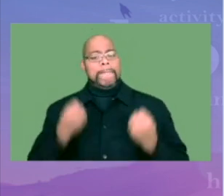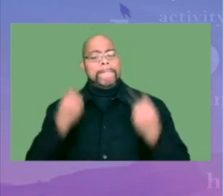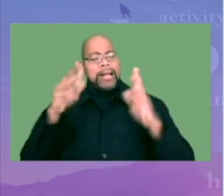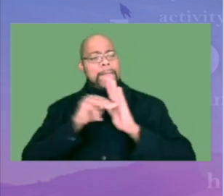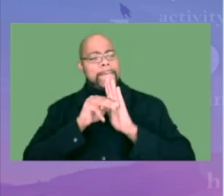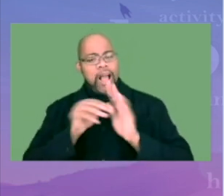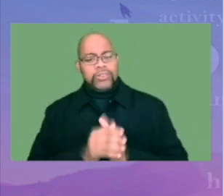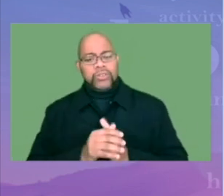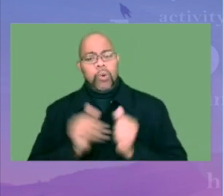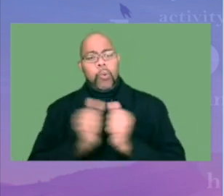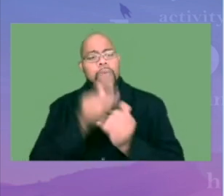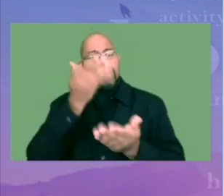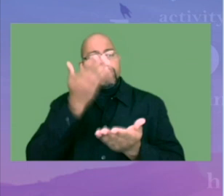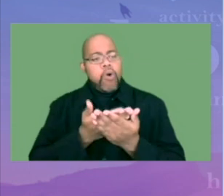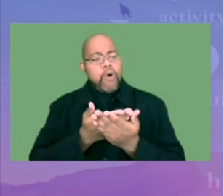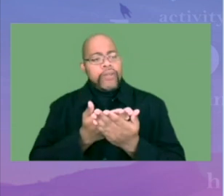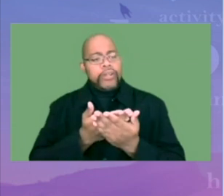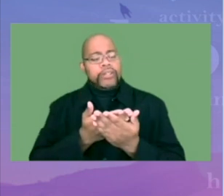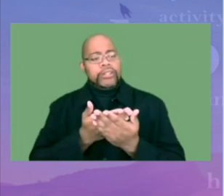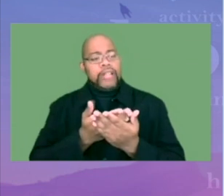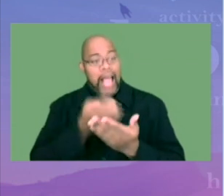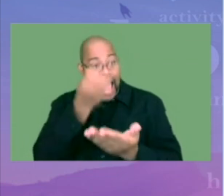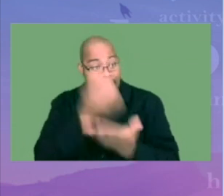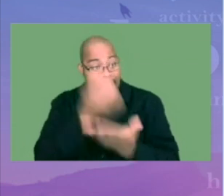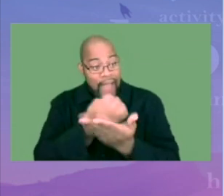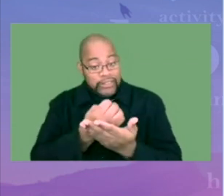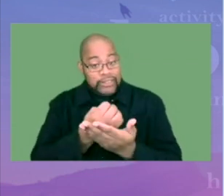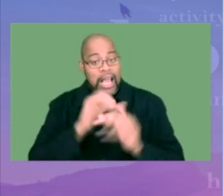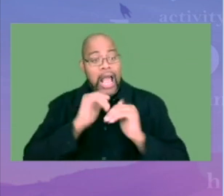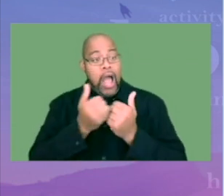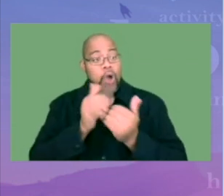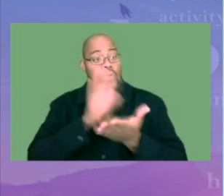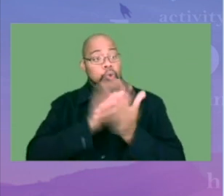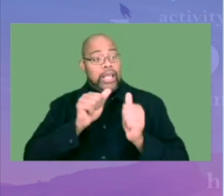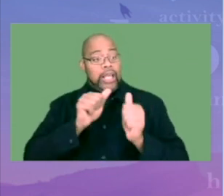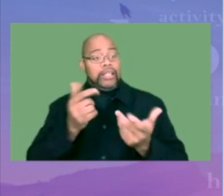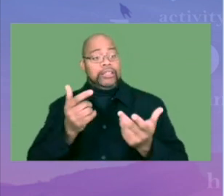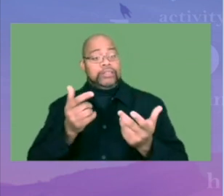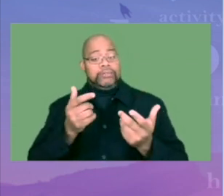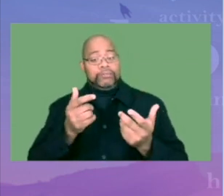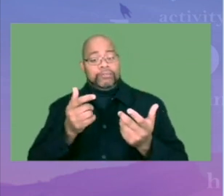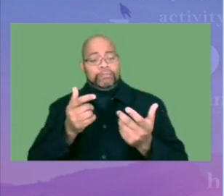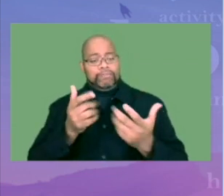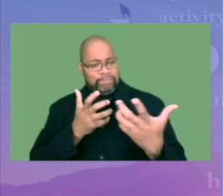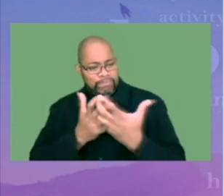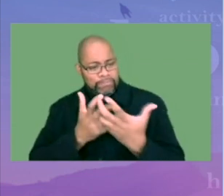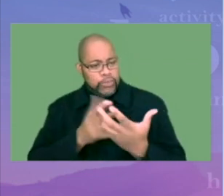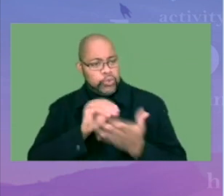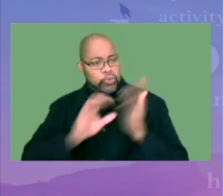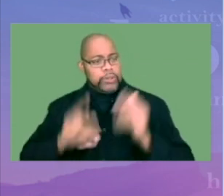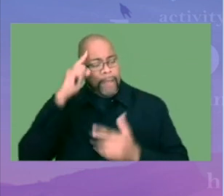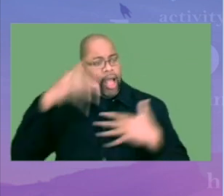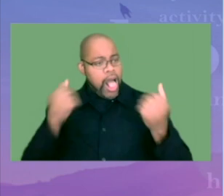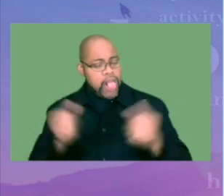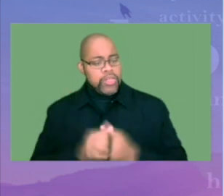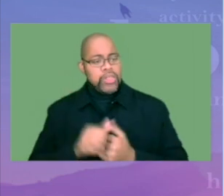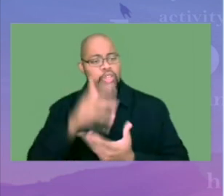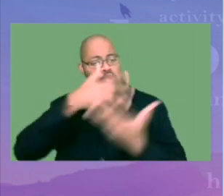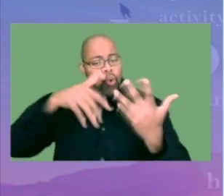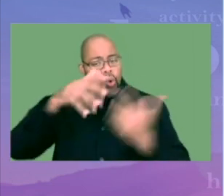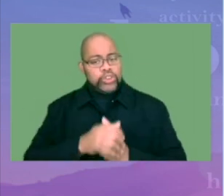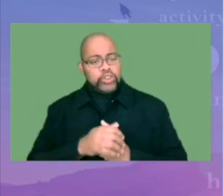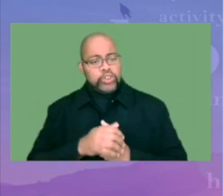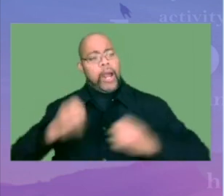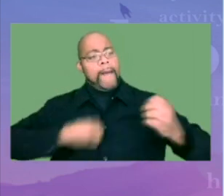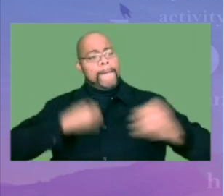come in. There are many models with proven or promising evidence for how schools can attune to students' mental